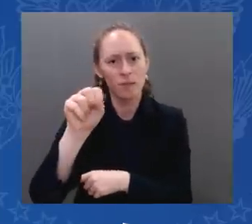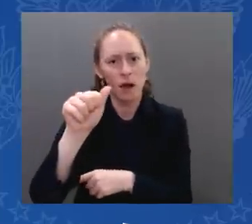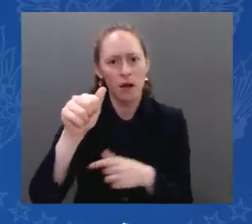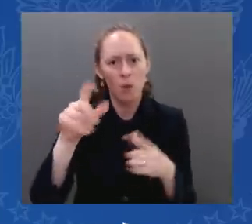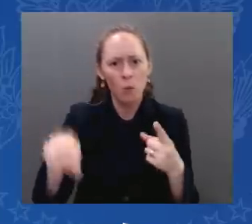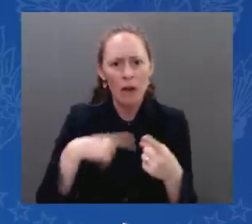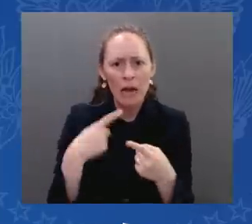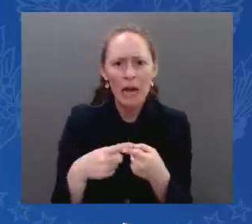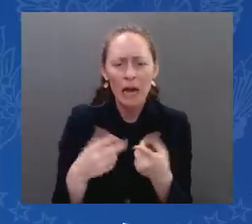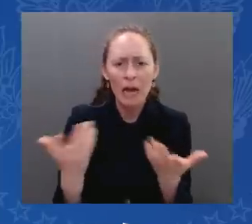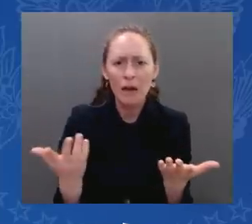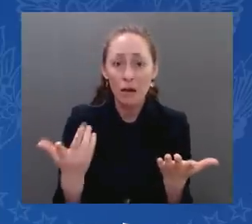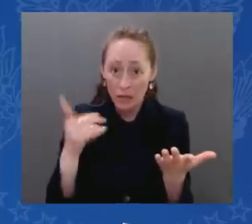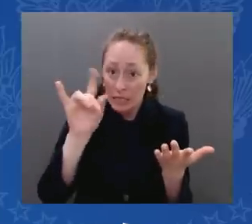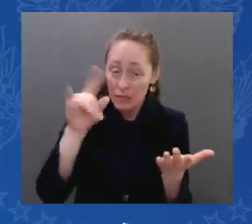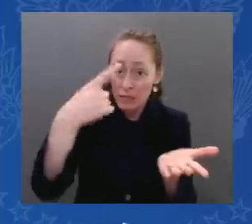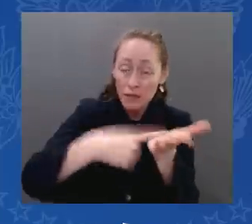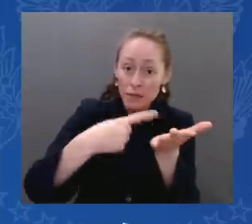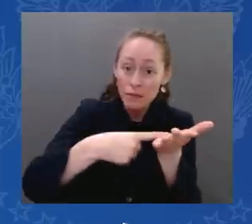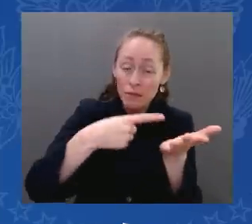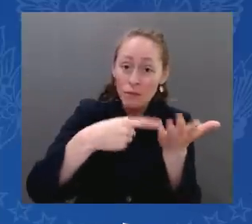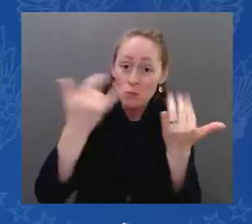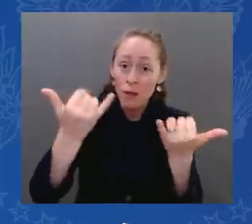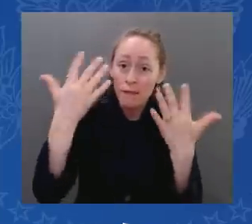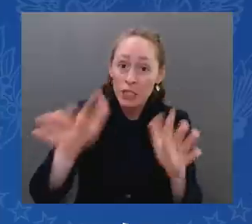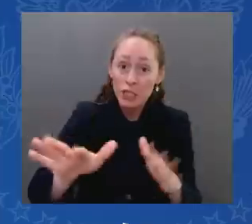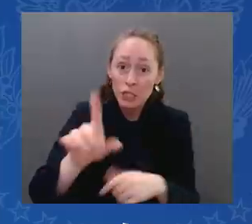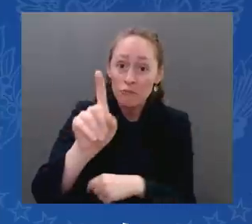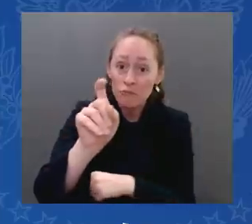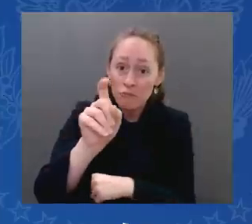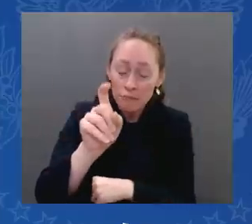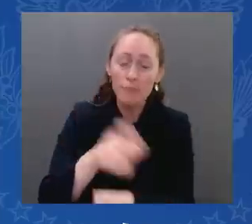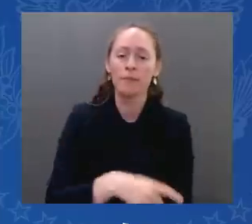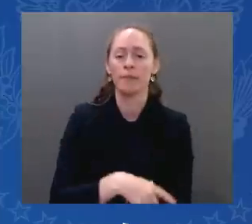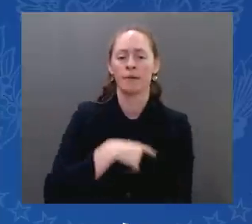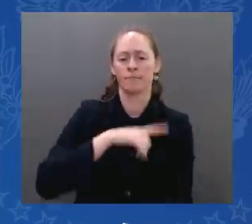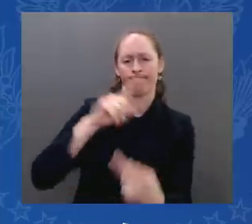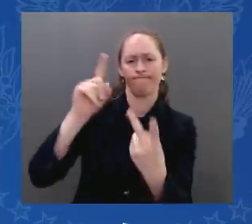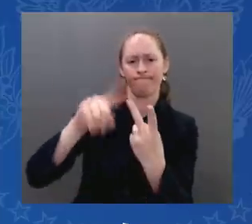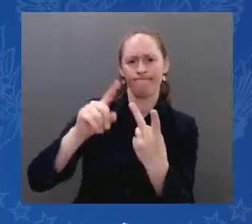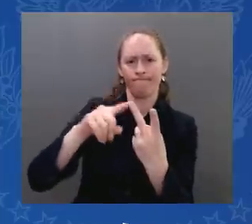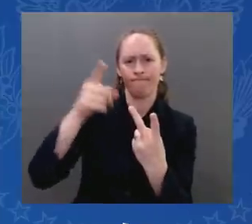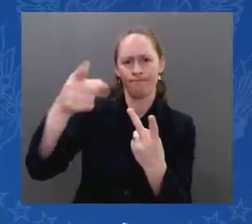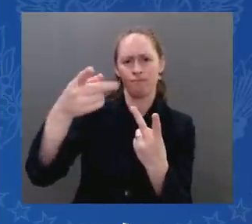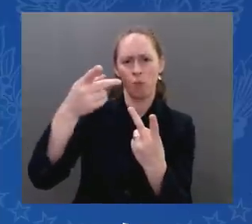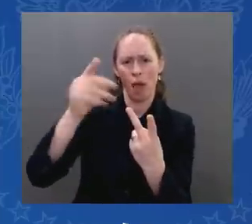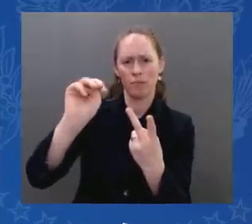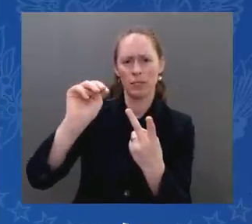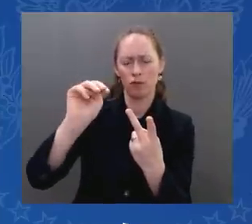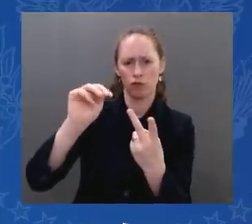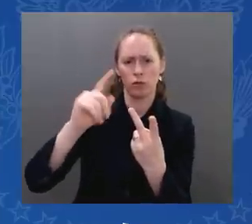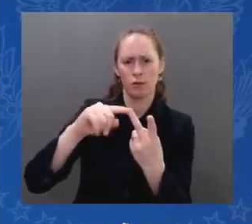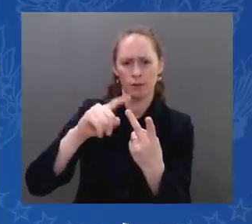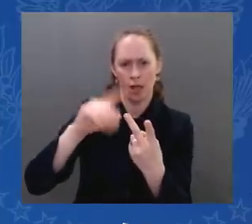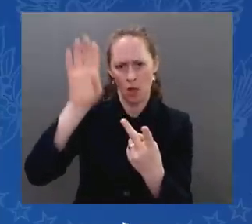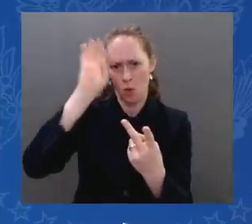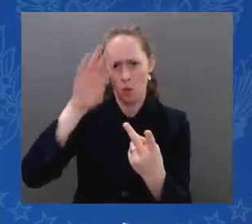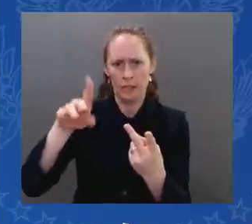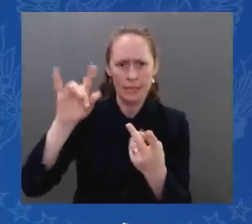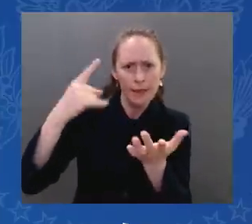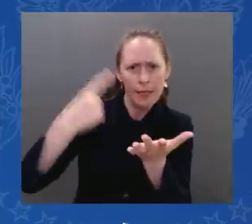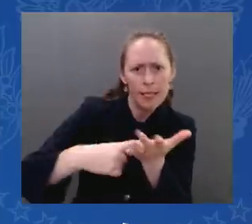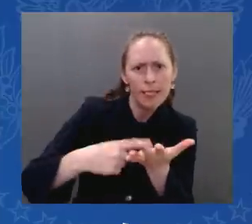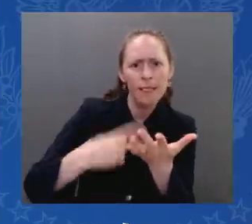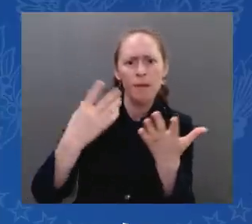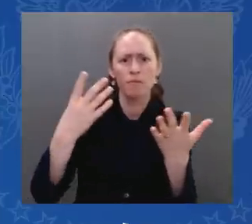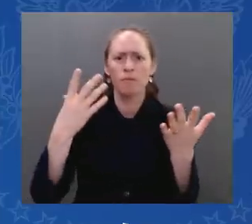a discussion about regional defense cooperation that includes Israel and the Saudi. But we hear that there are technical difficulties as